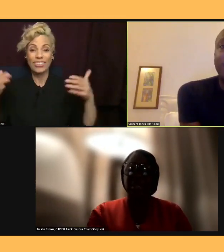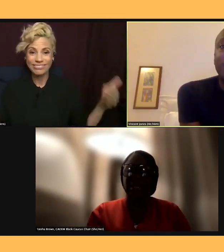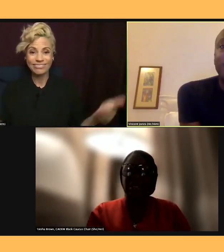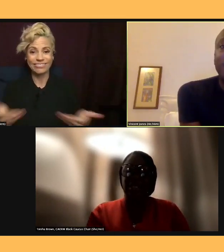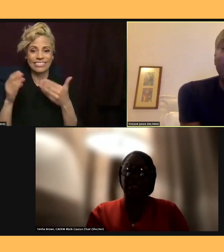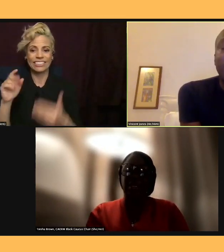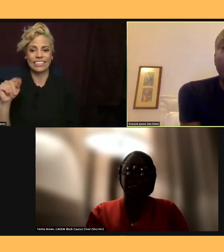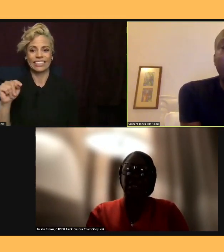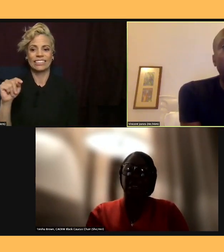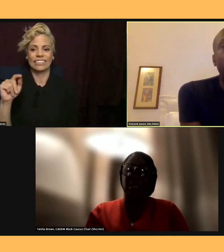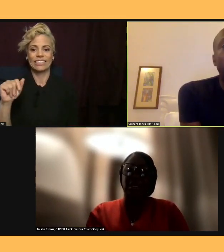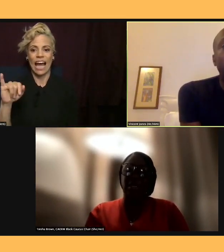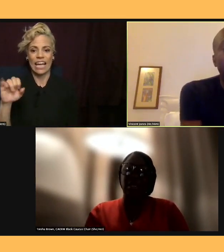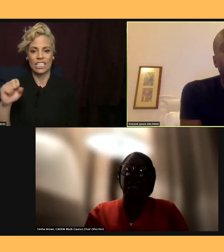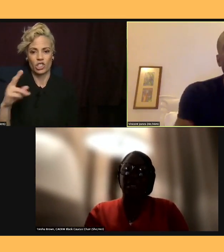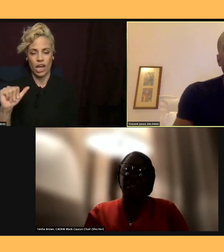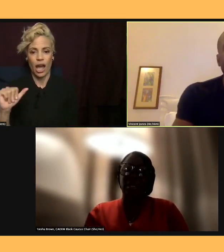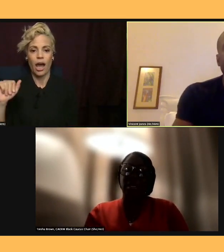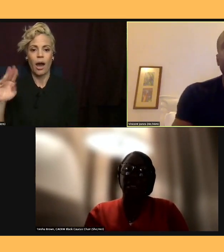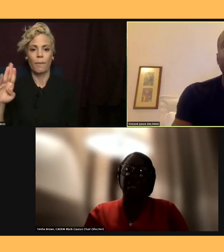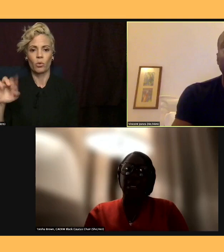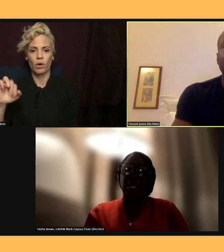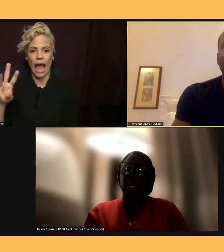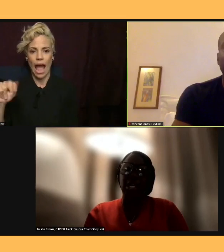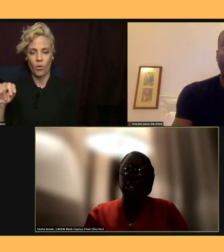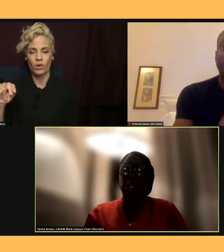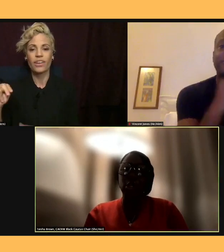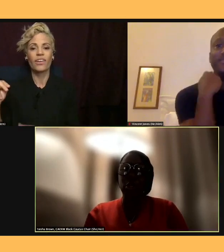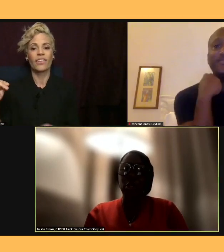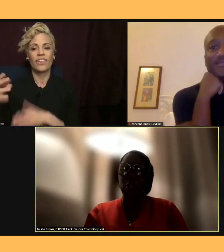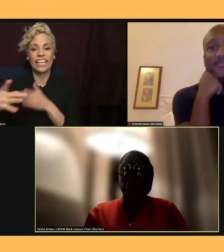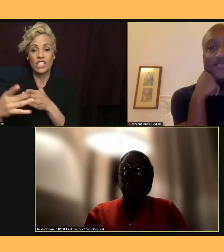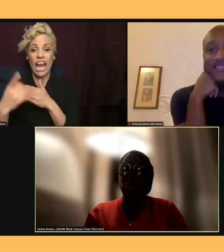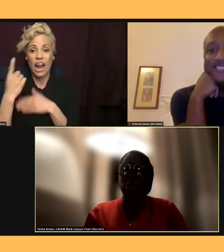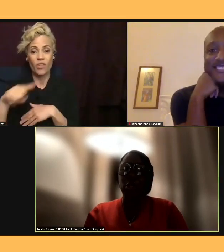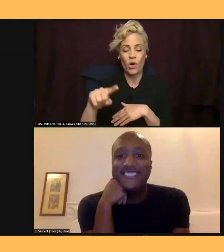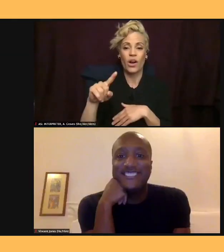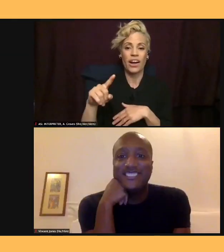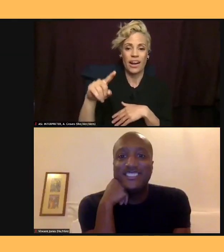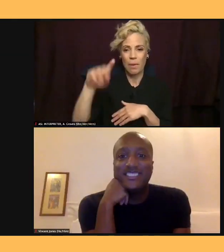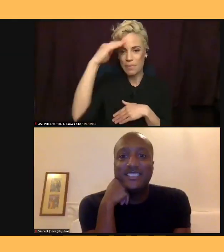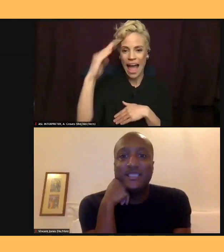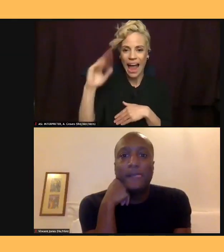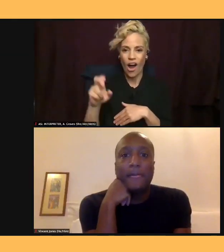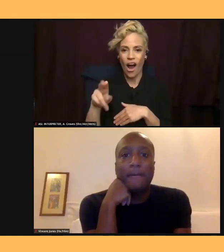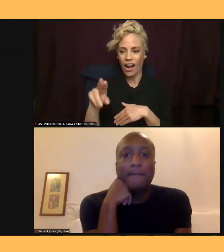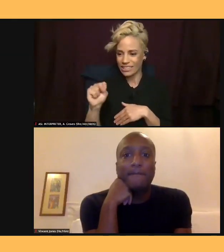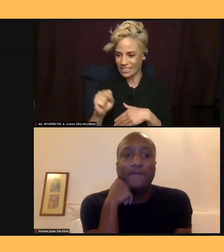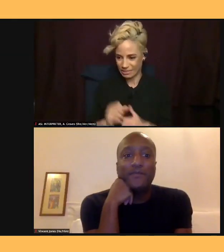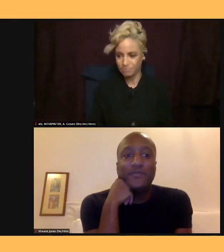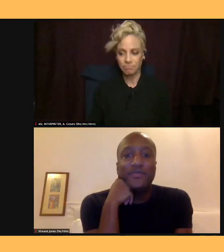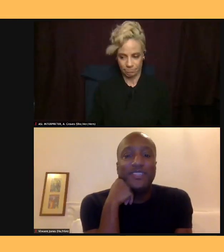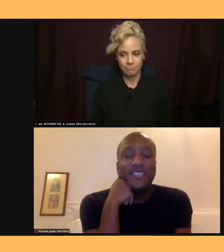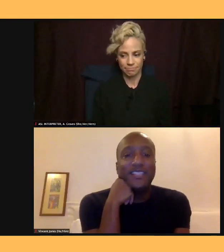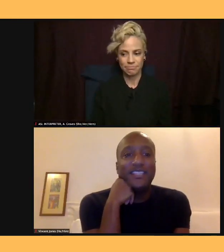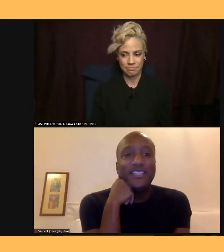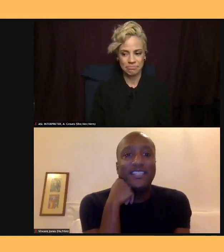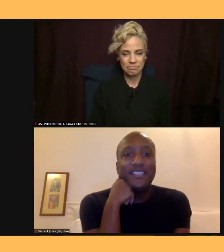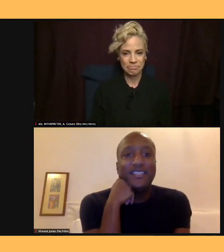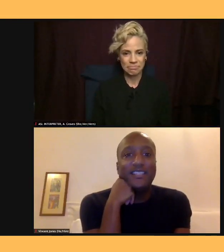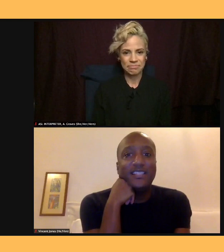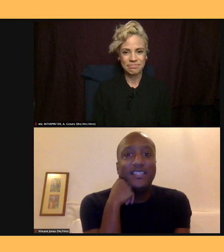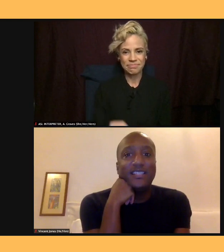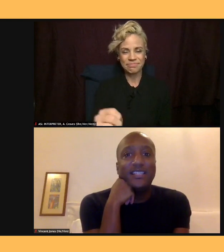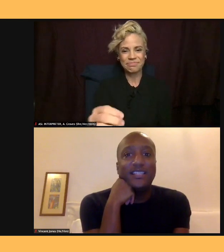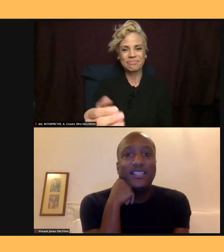Democratic Party Black Caucus. Hello, everyone. Good evening, and thank you all for joining. I'm